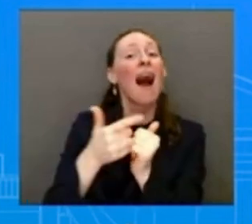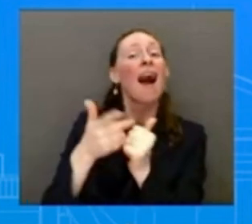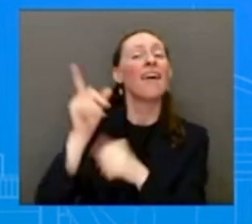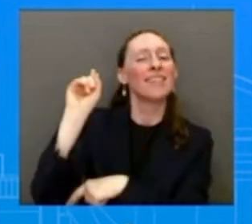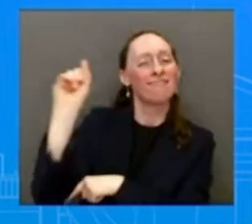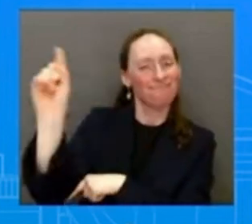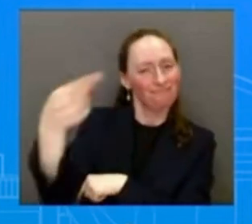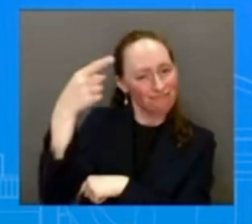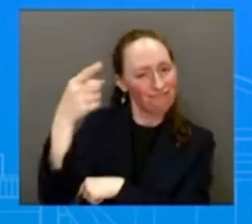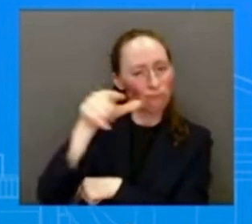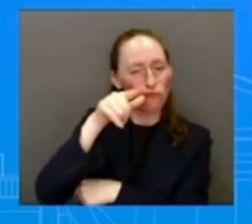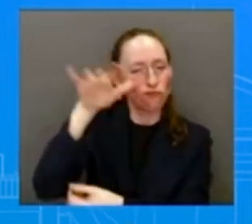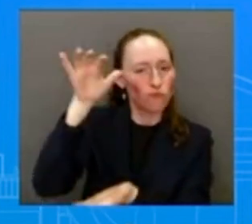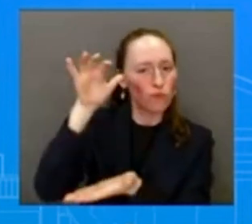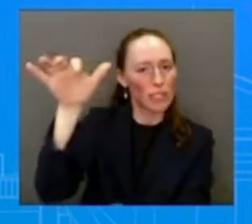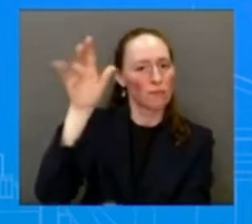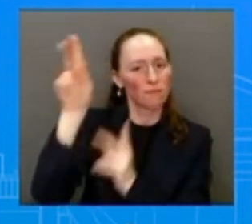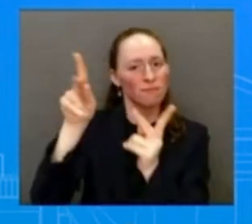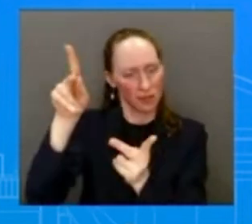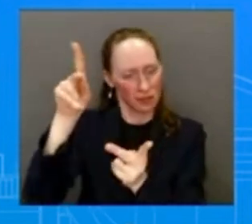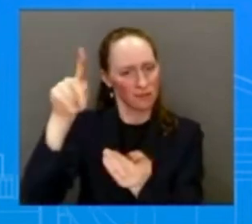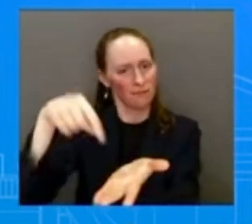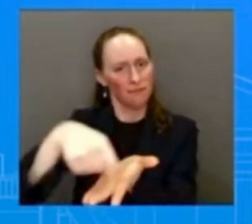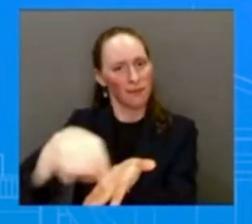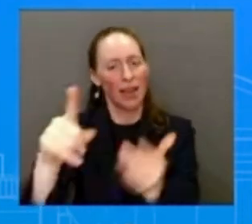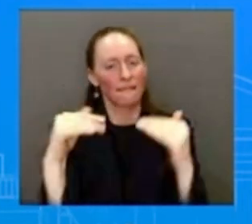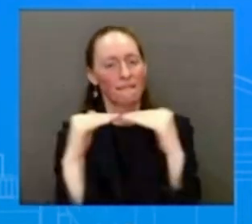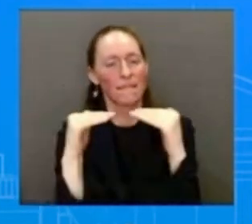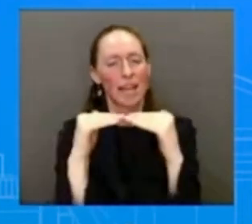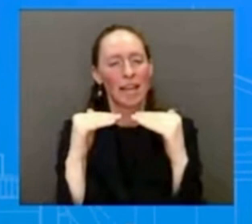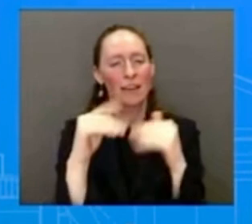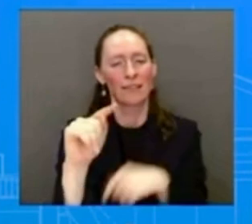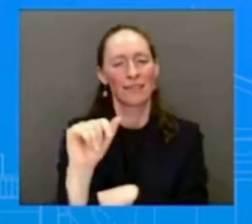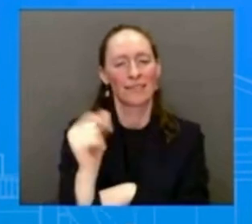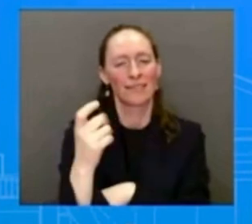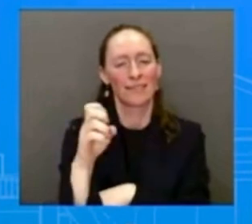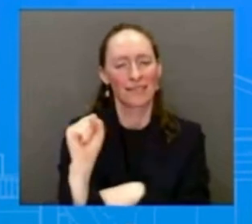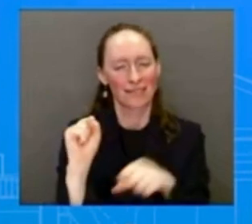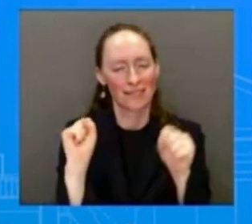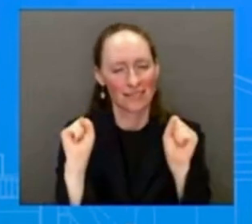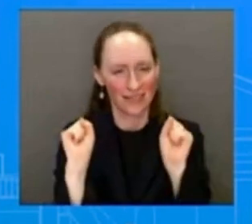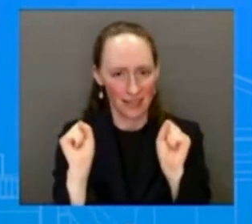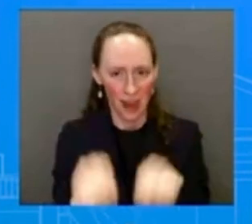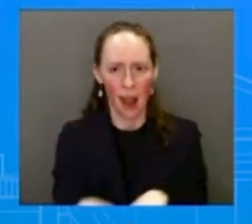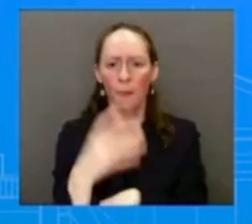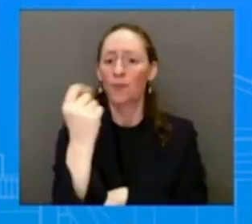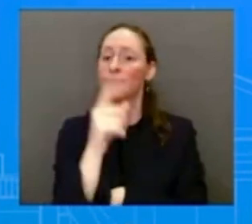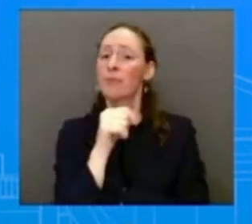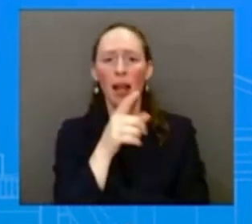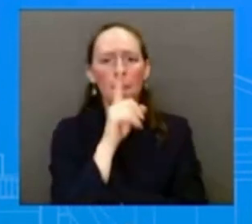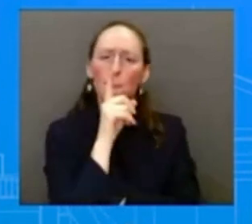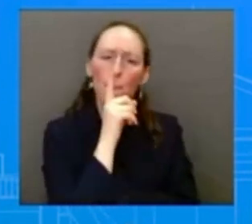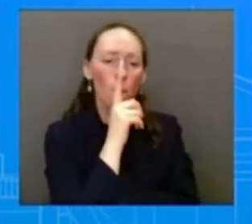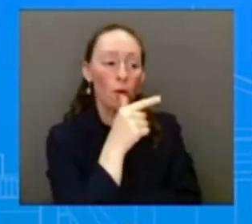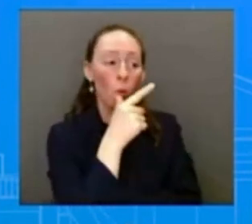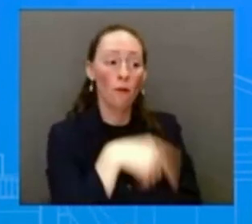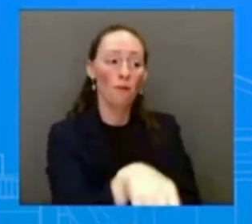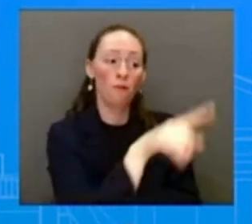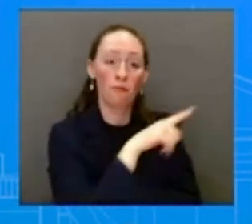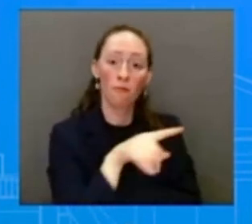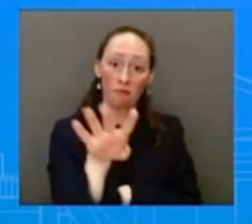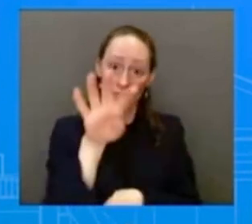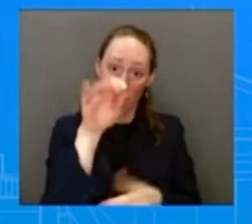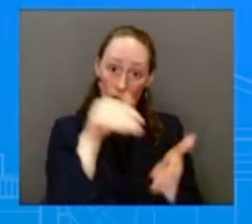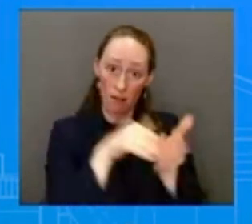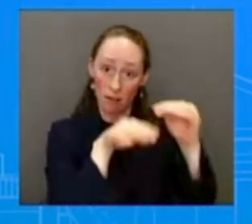,000 per year. Tax proposals for MAGA House Republicans look very different. They want to add